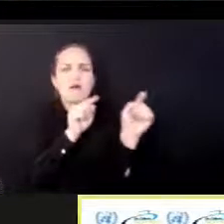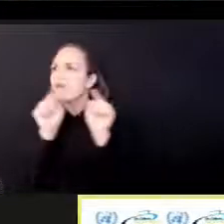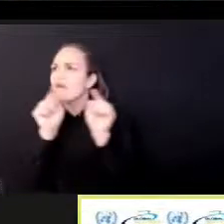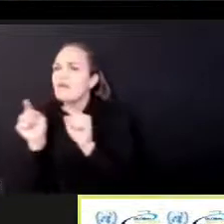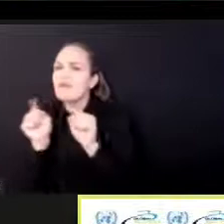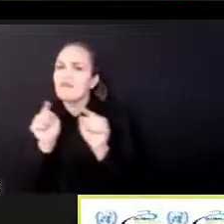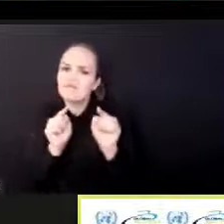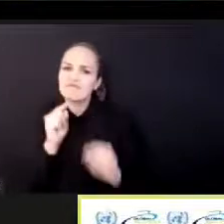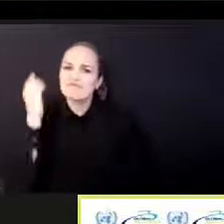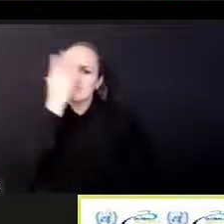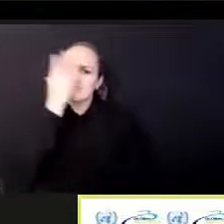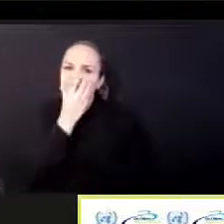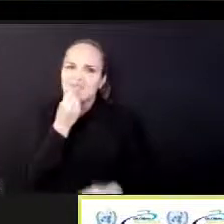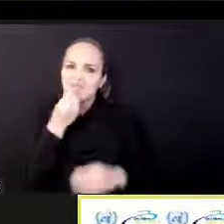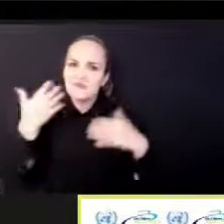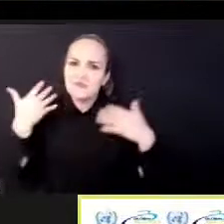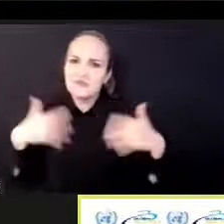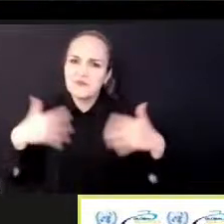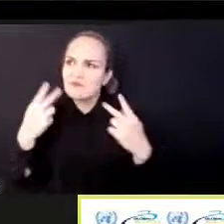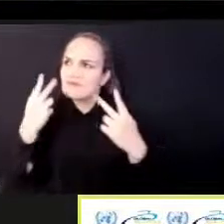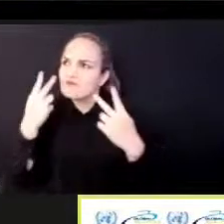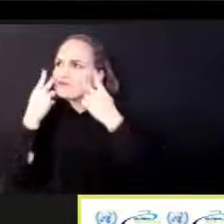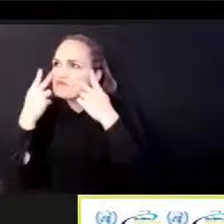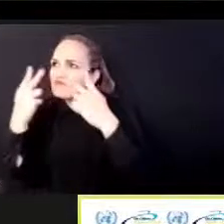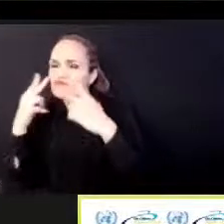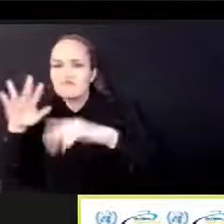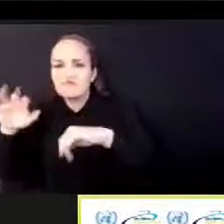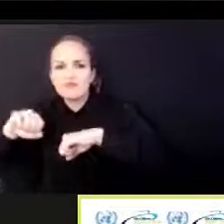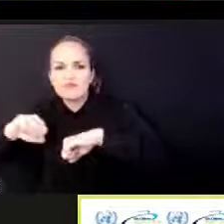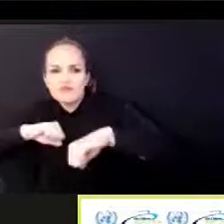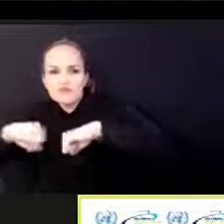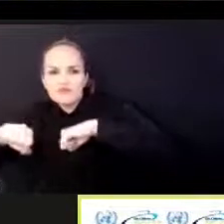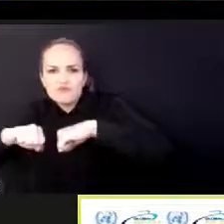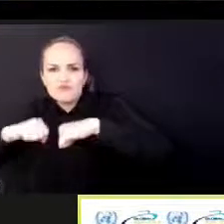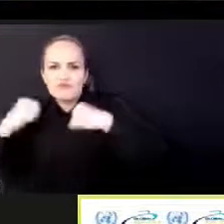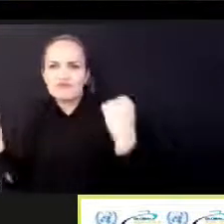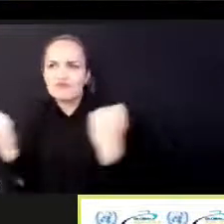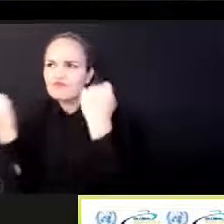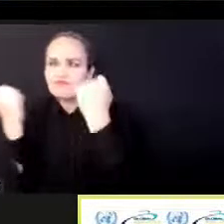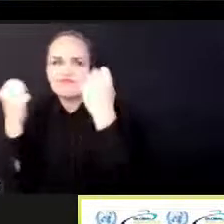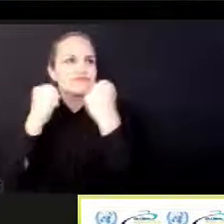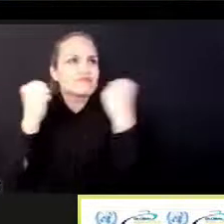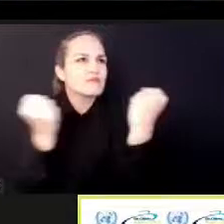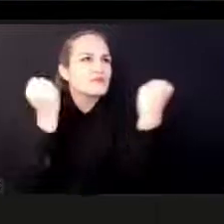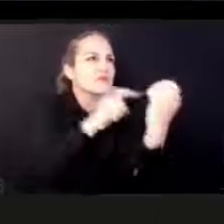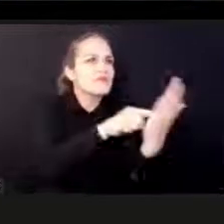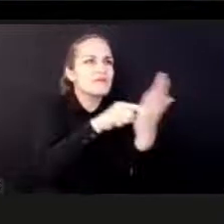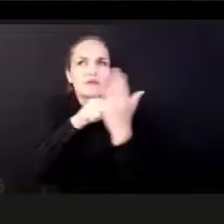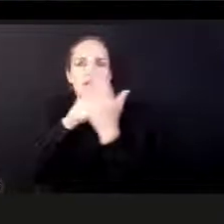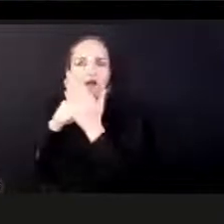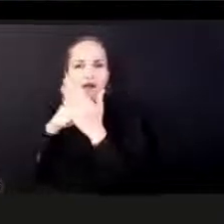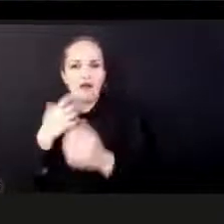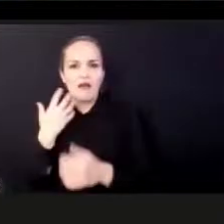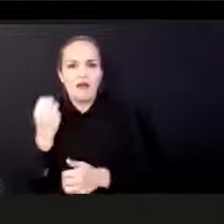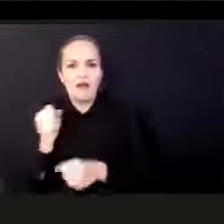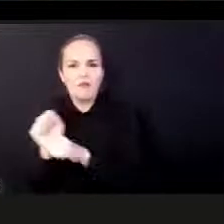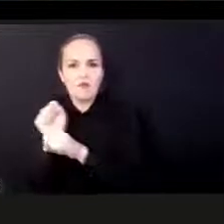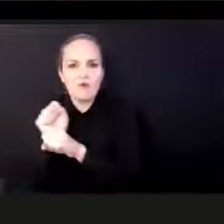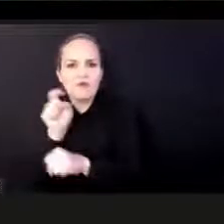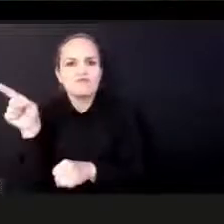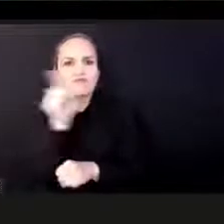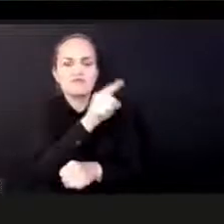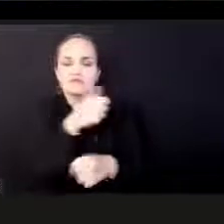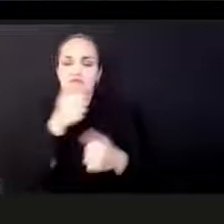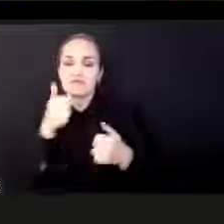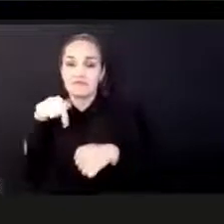And at this stage, I just would like to say that, as we all know that this year is the International Year of Creative Economy. Once again,